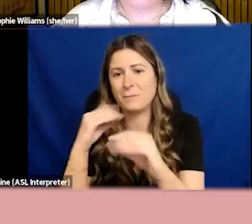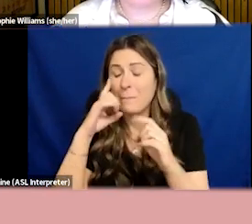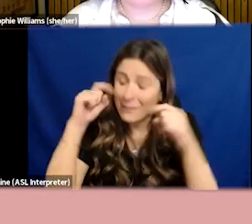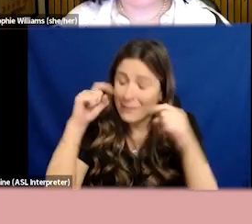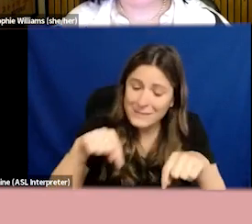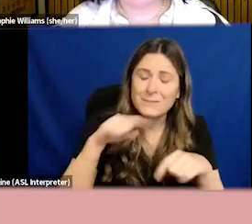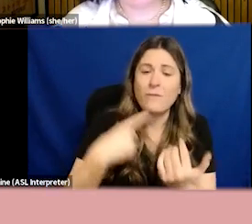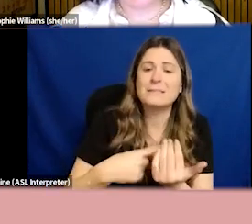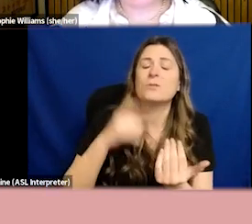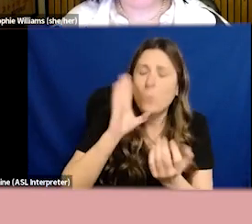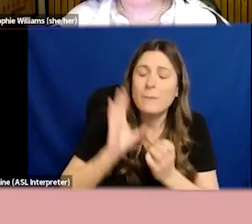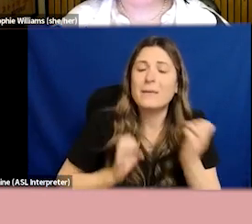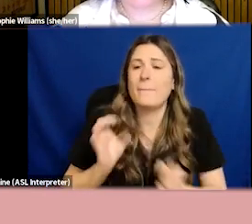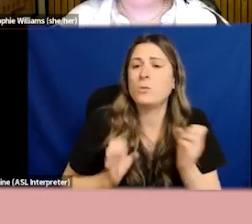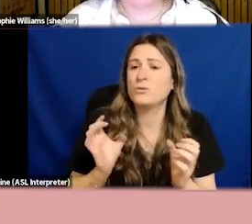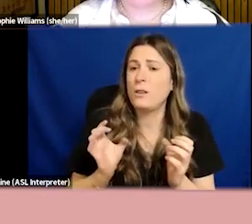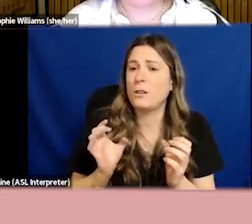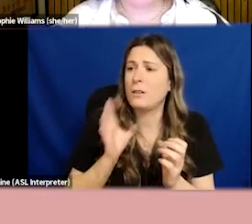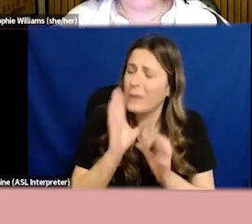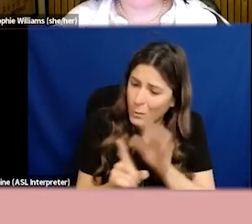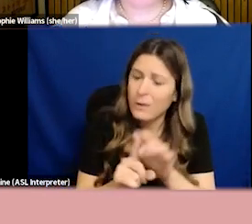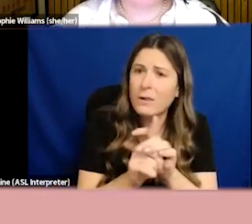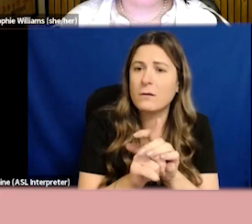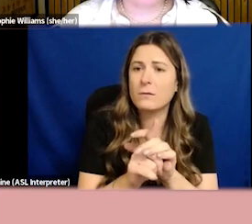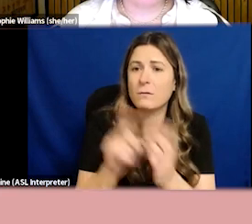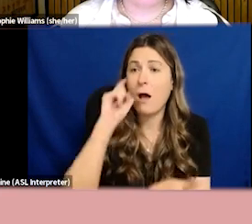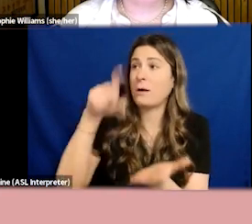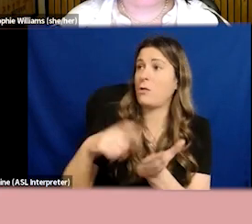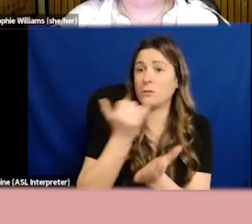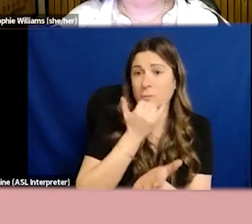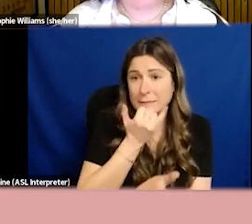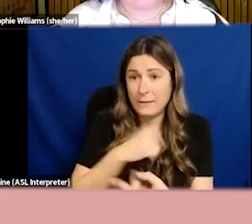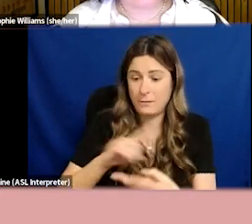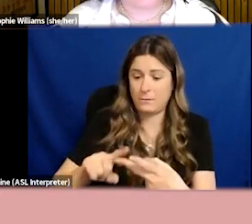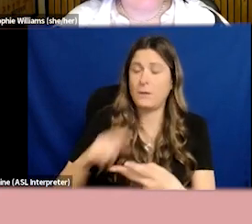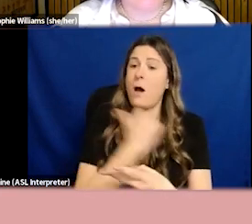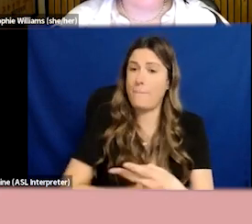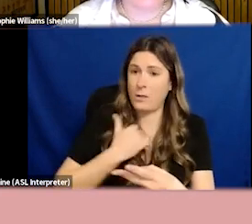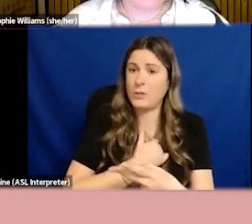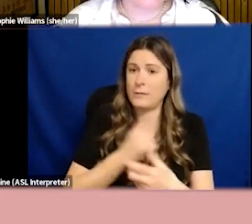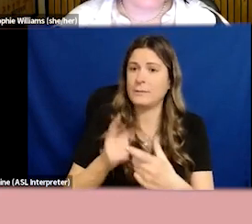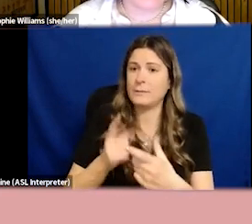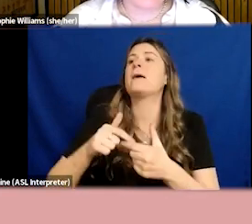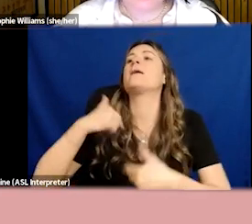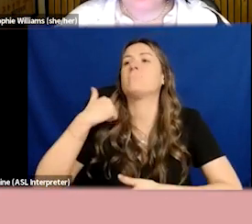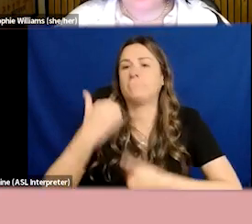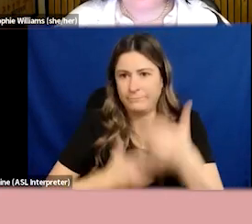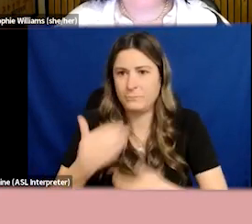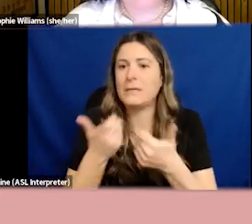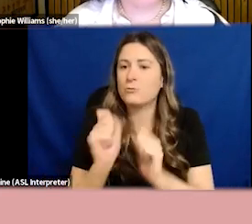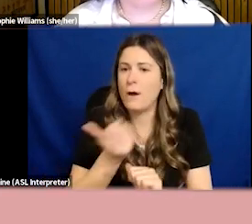acknowledge that mistake, say you're sorry, keep it moving, and try not to make the same mistake twice.